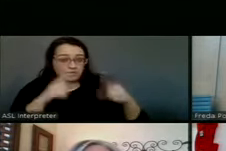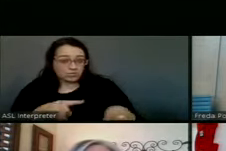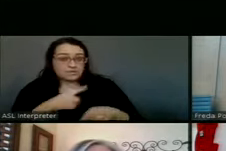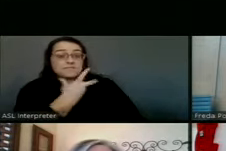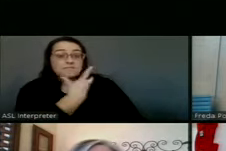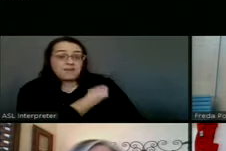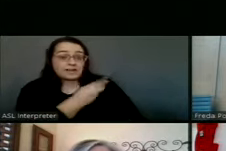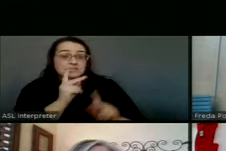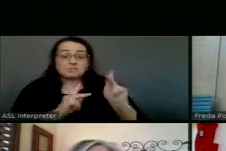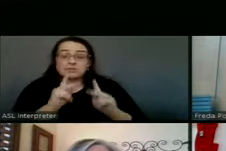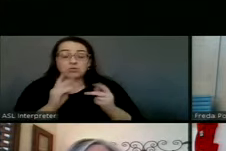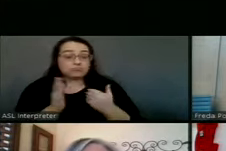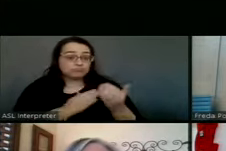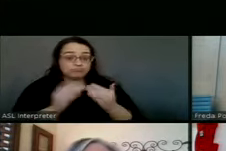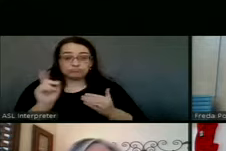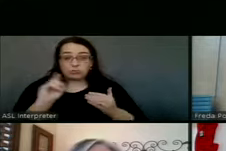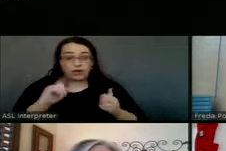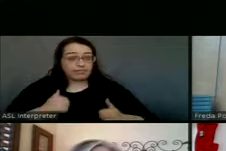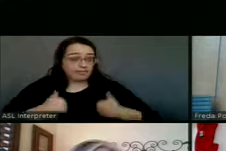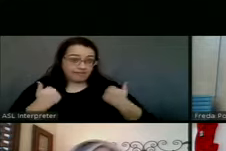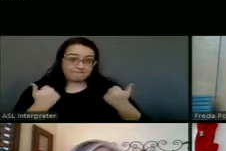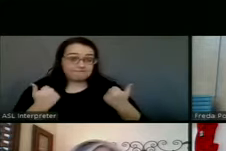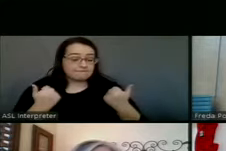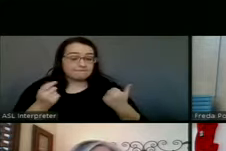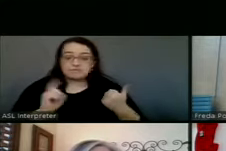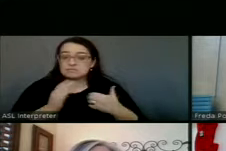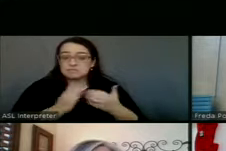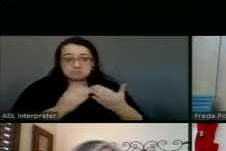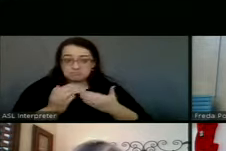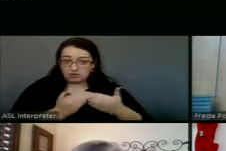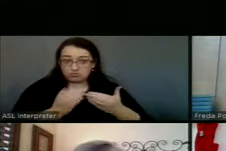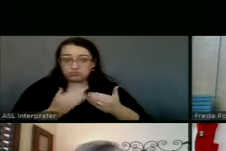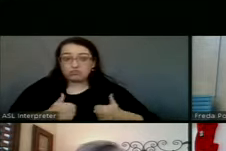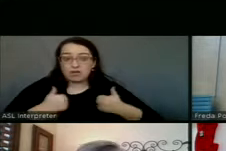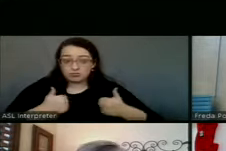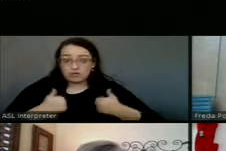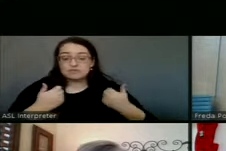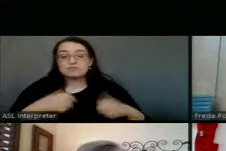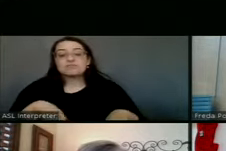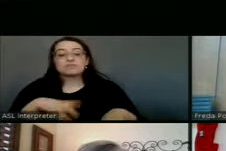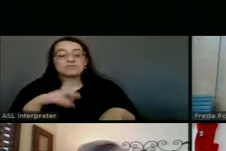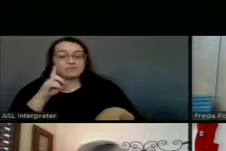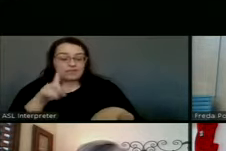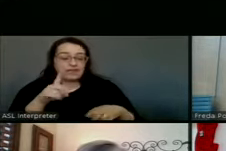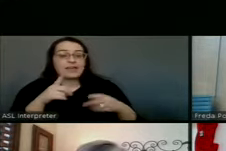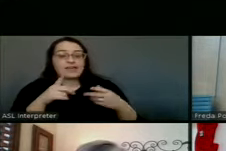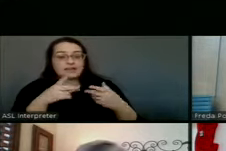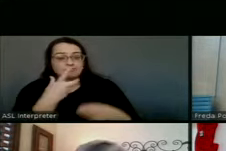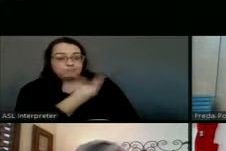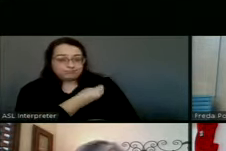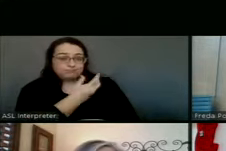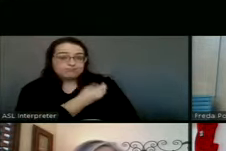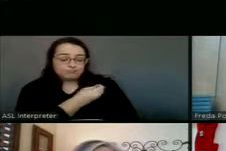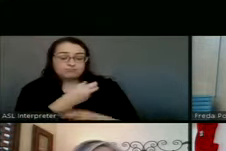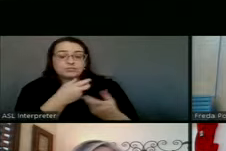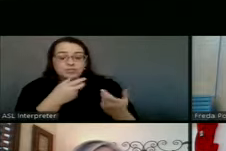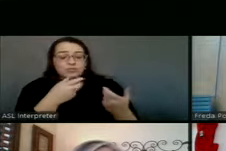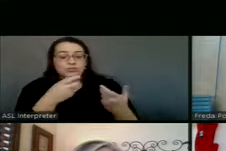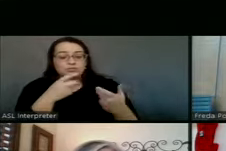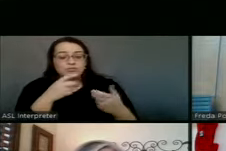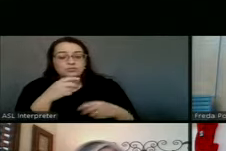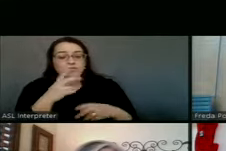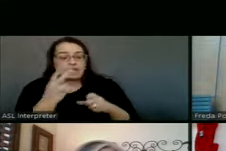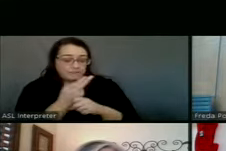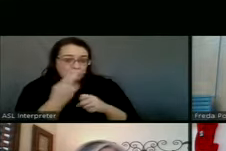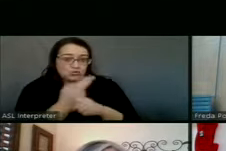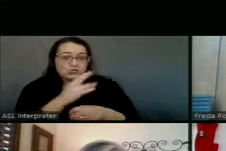vaccinate people regardless of where they live. And they vaccinate equitably in the hardest hit areas and demographics, use all of the